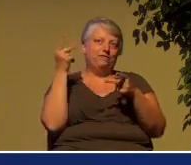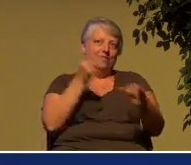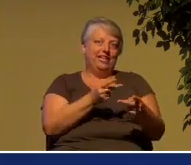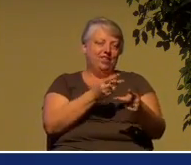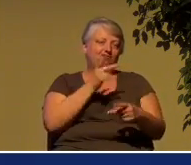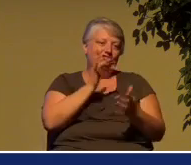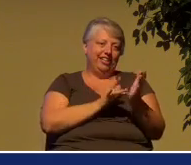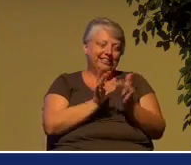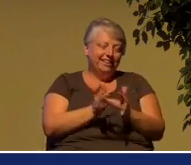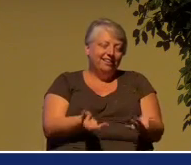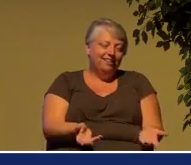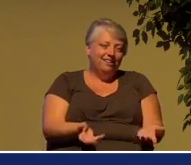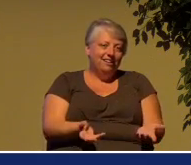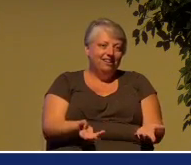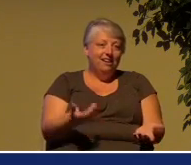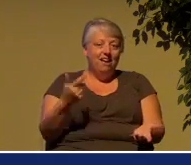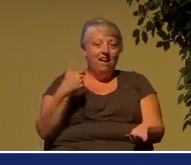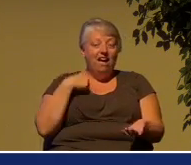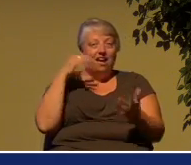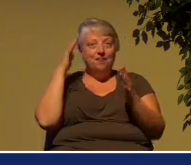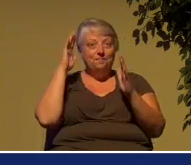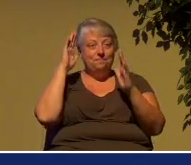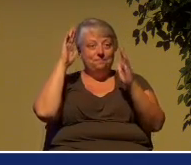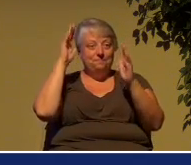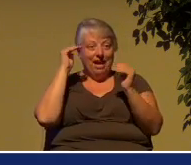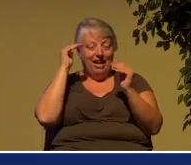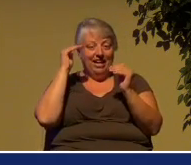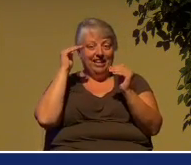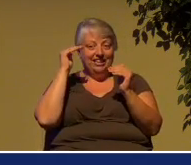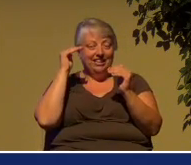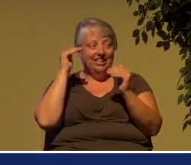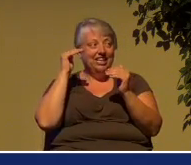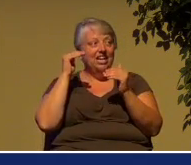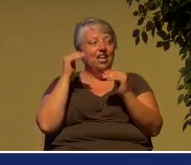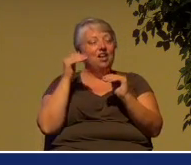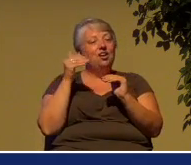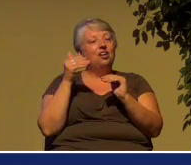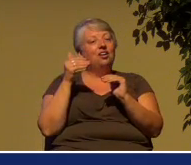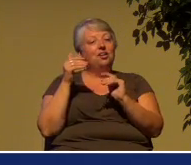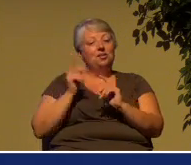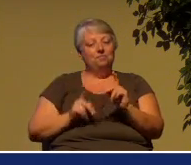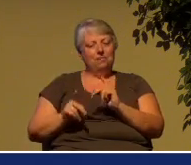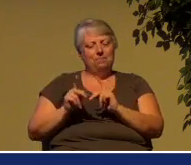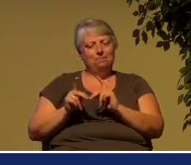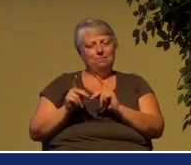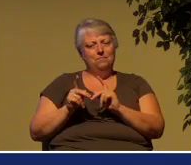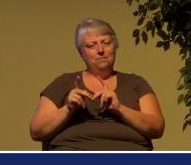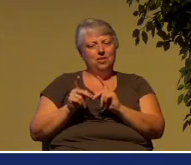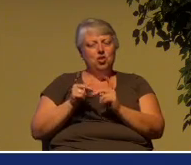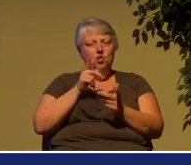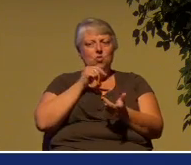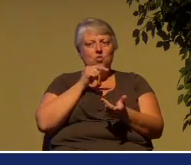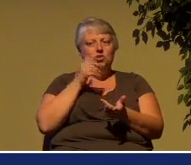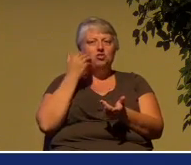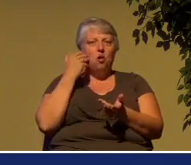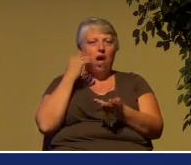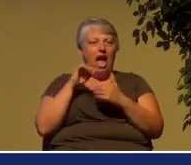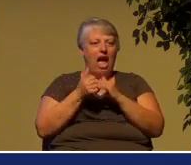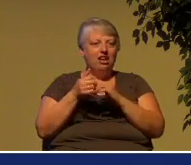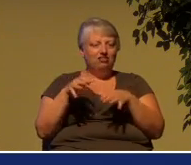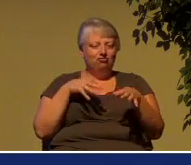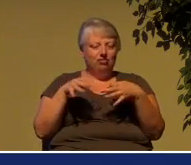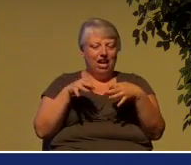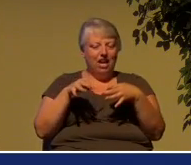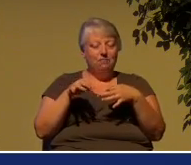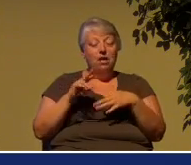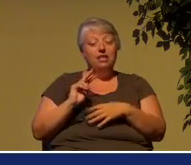suspect that all the pundits who know how to prophetically describe the second coming of Jesus probably will have a few